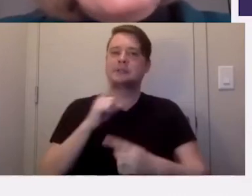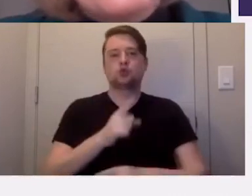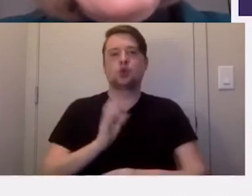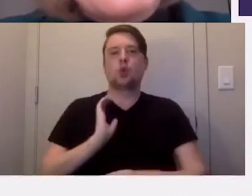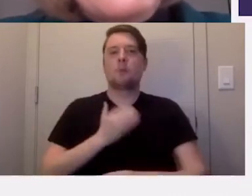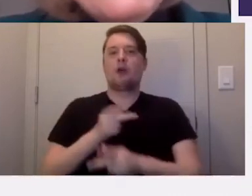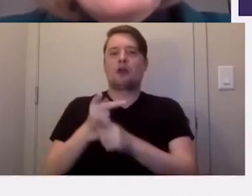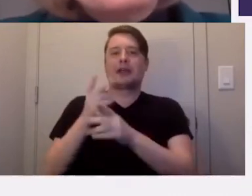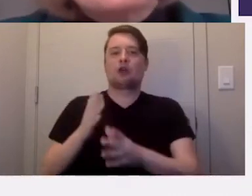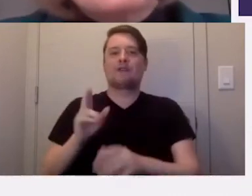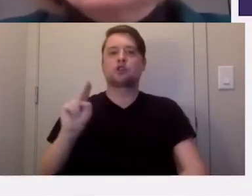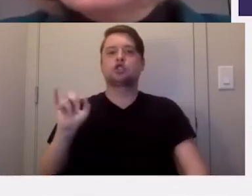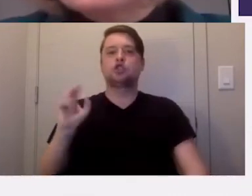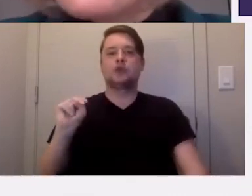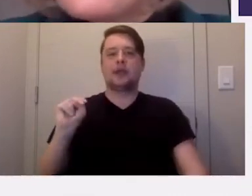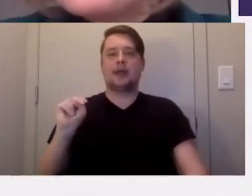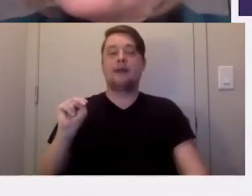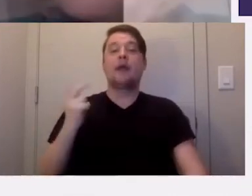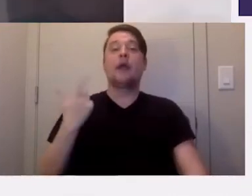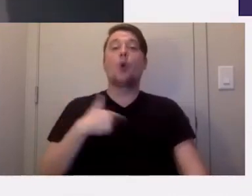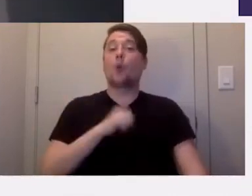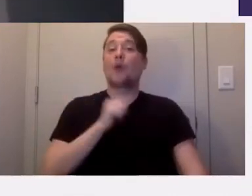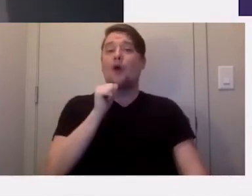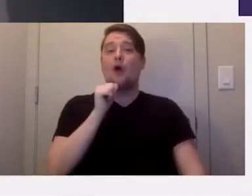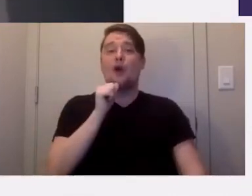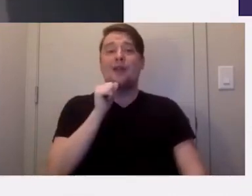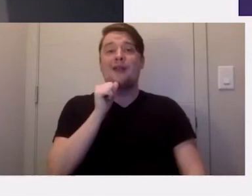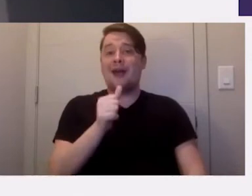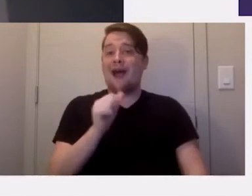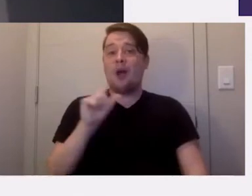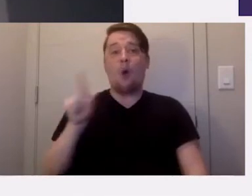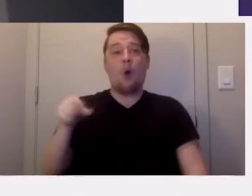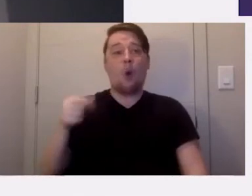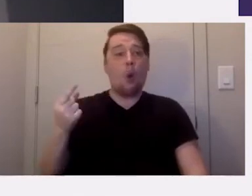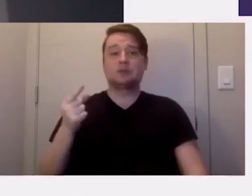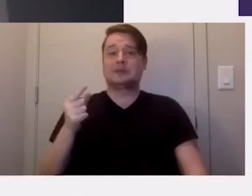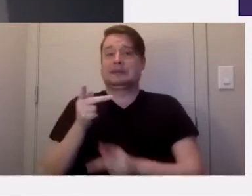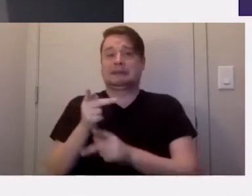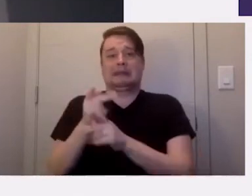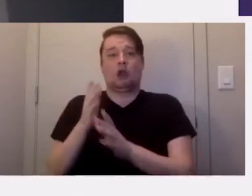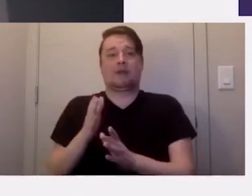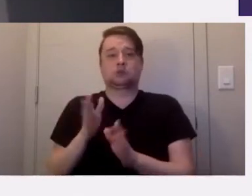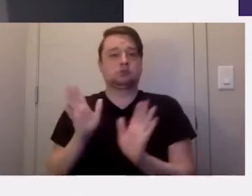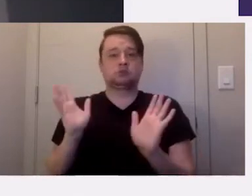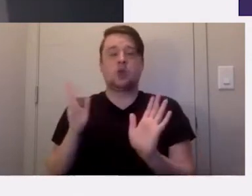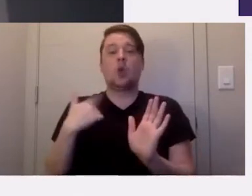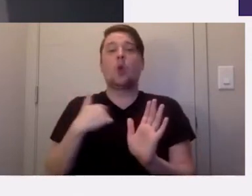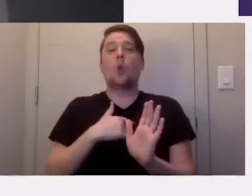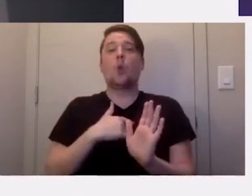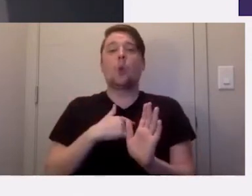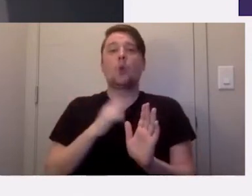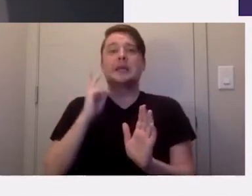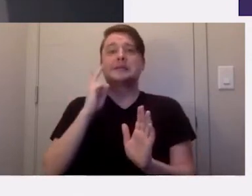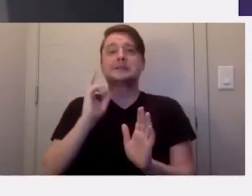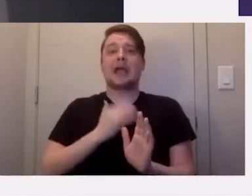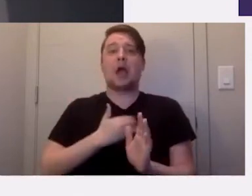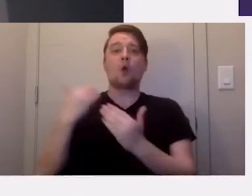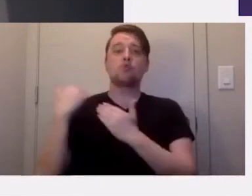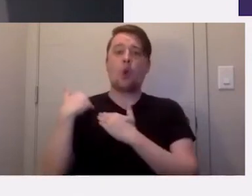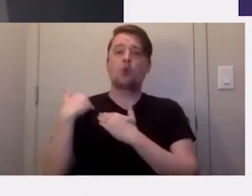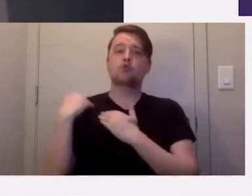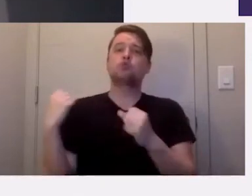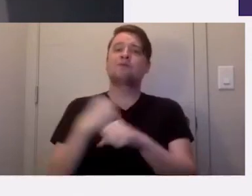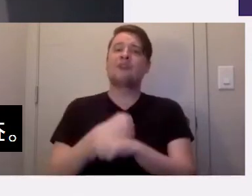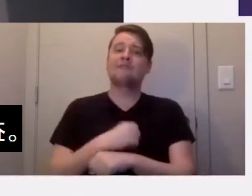our caregivers union, which is that we are not just about the caregivers we represent. We see it as our role to fight